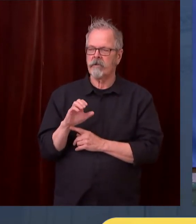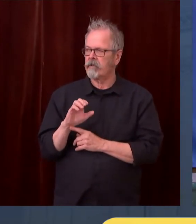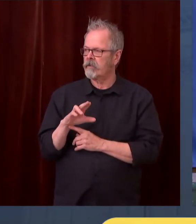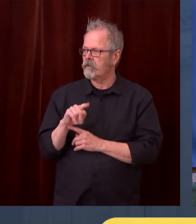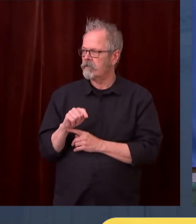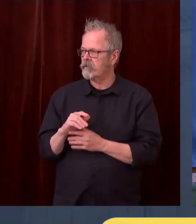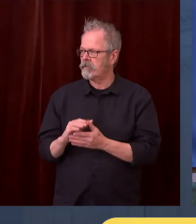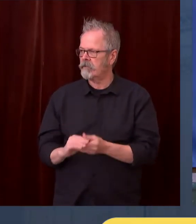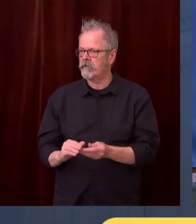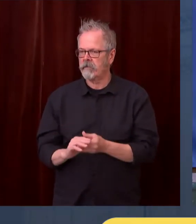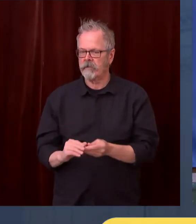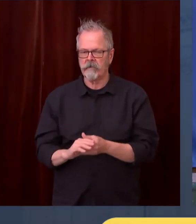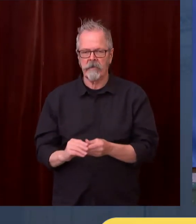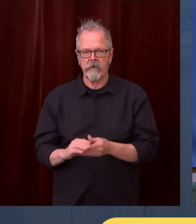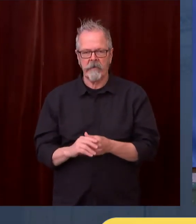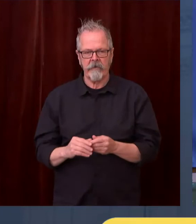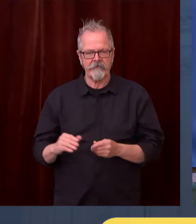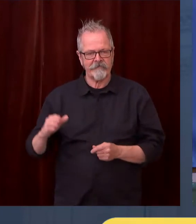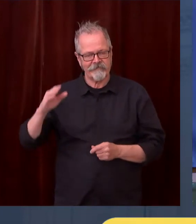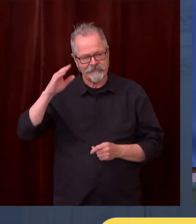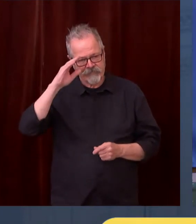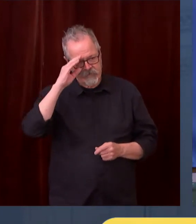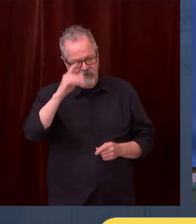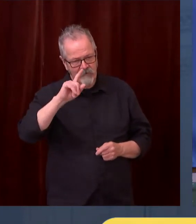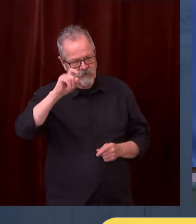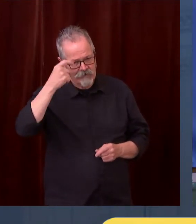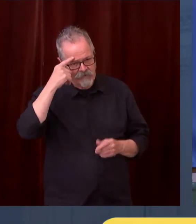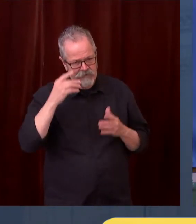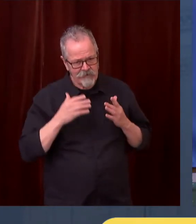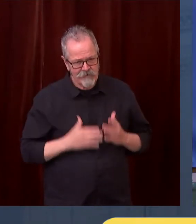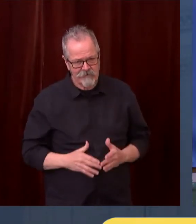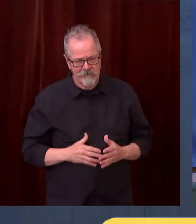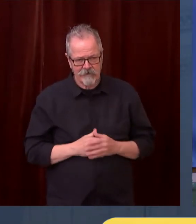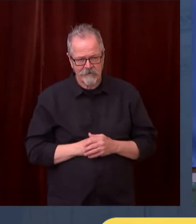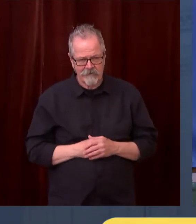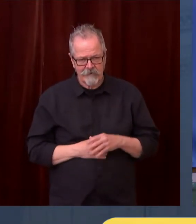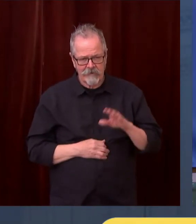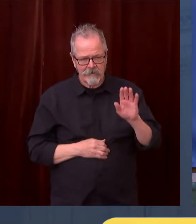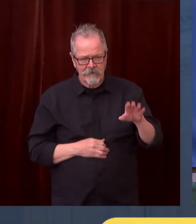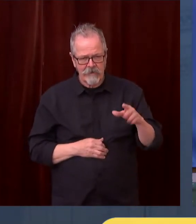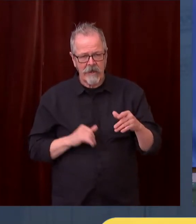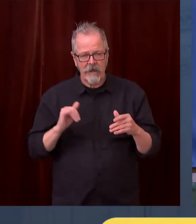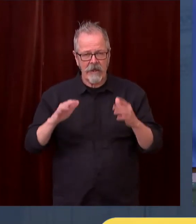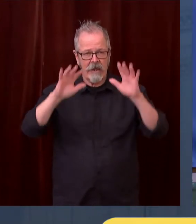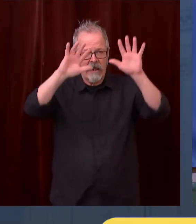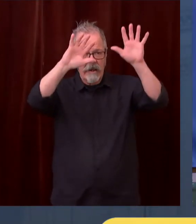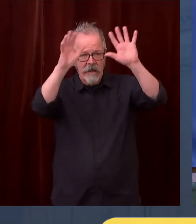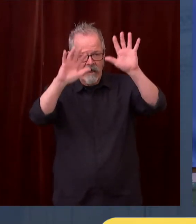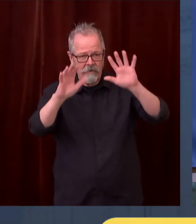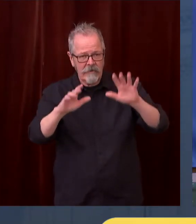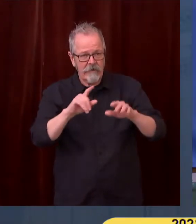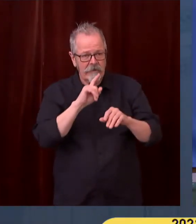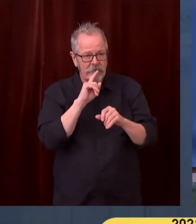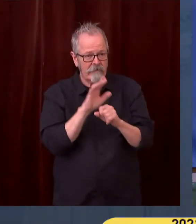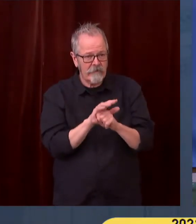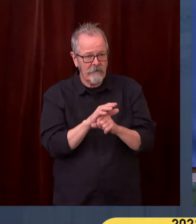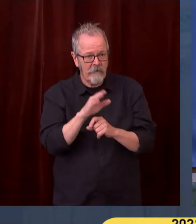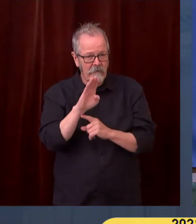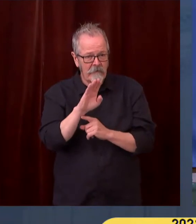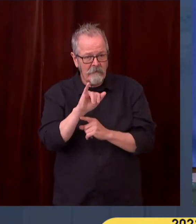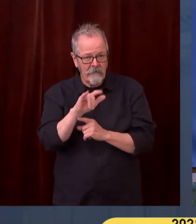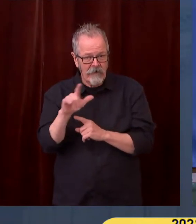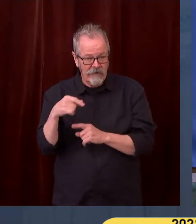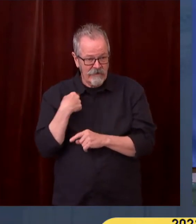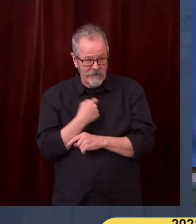Hi, Governor. I was wondering, I think the Climate Commitment Bill of yours is being passed either right now on the Senate floor or shortly.